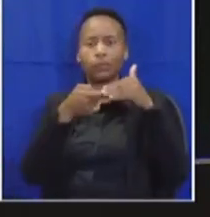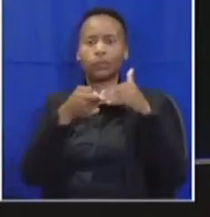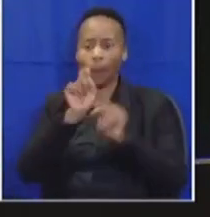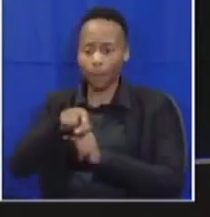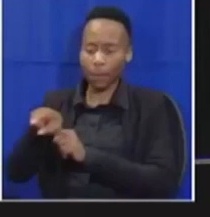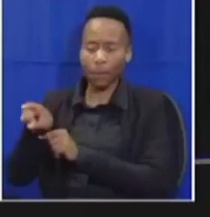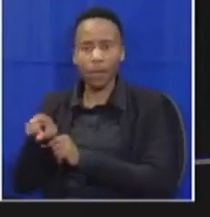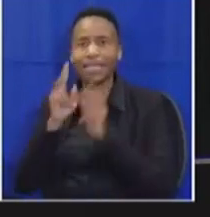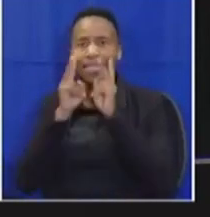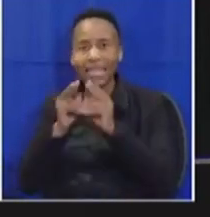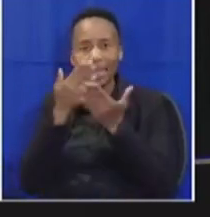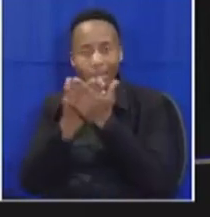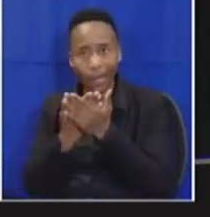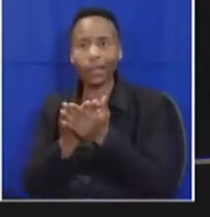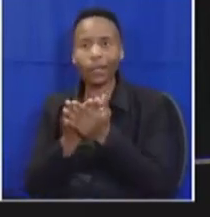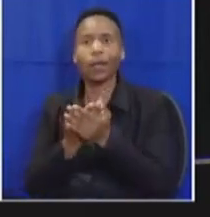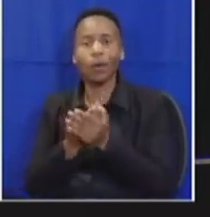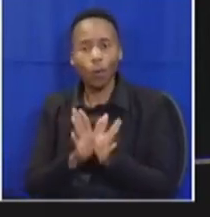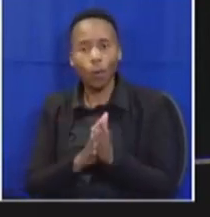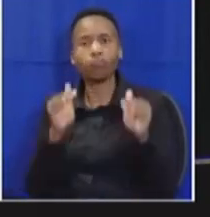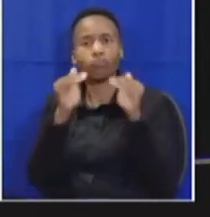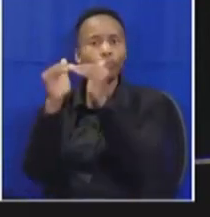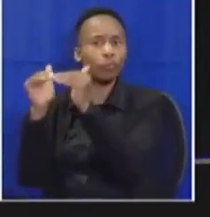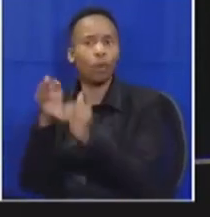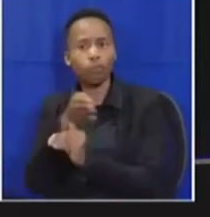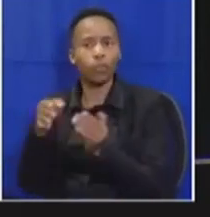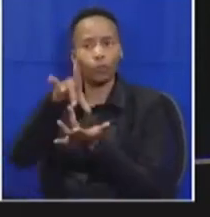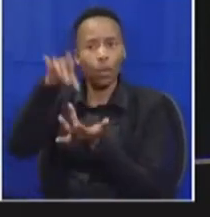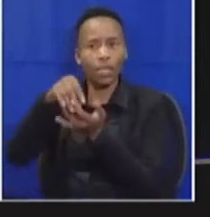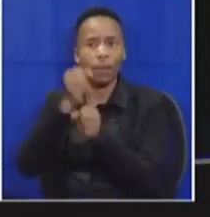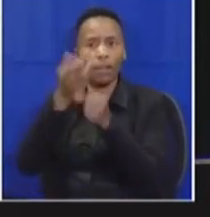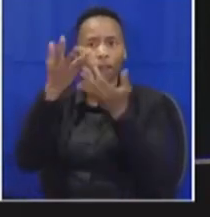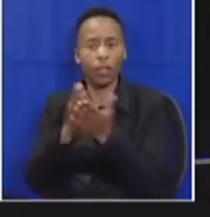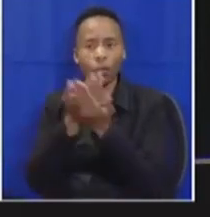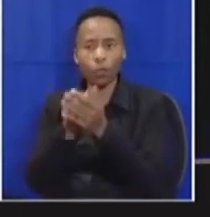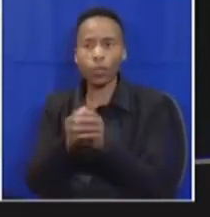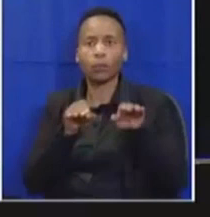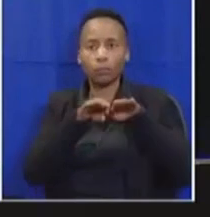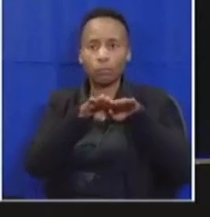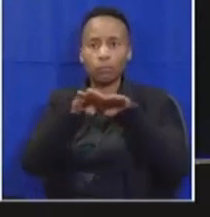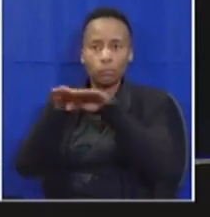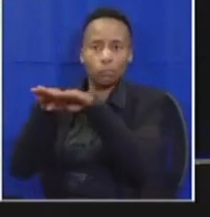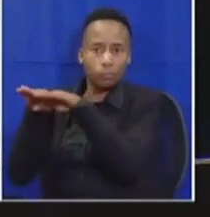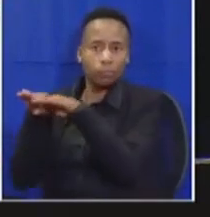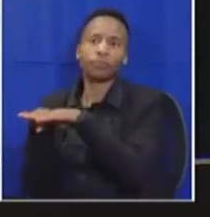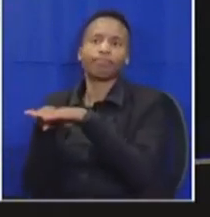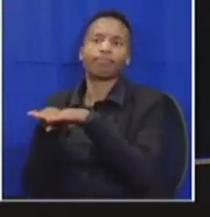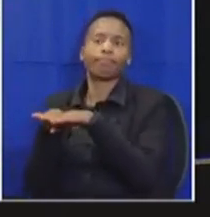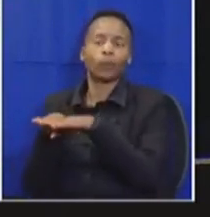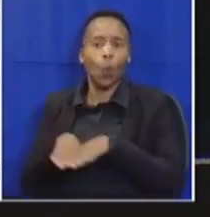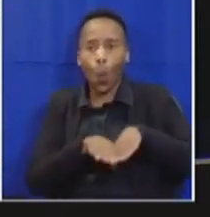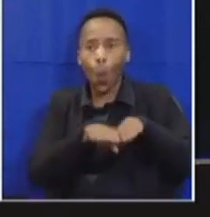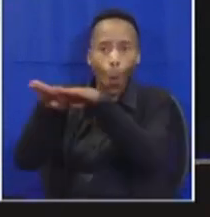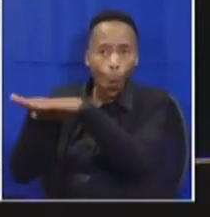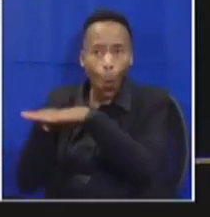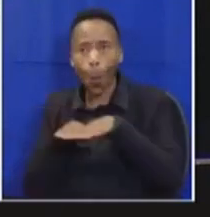rationality behind the choices made to spread a supplementary question across everybody